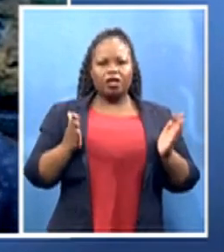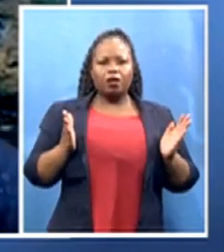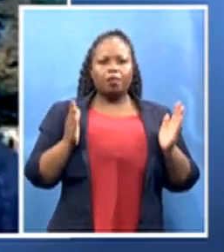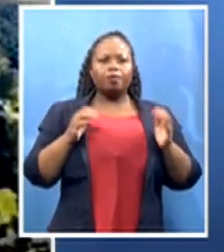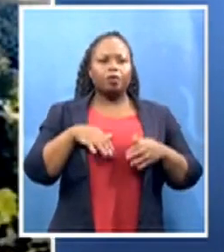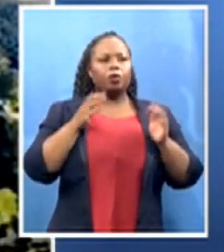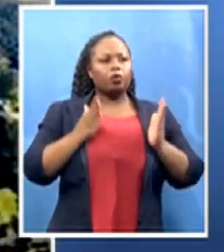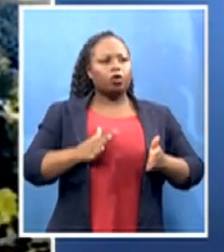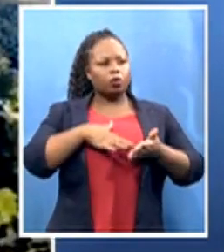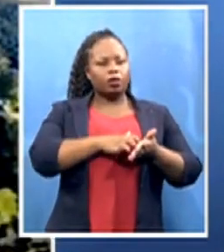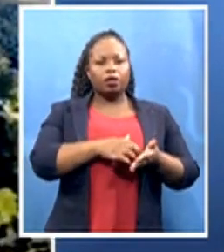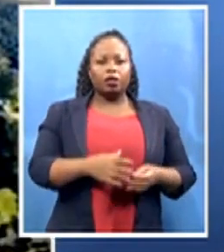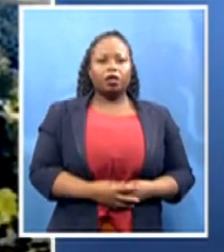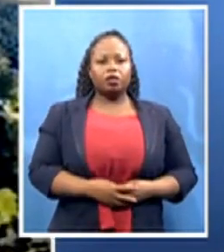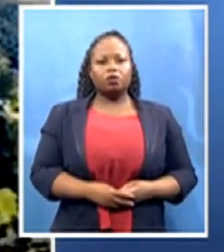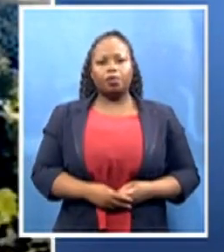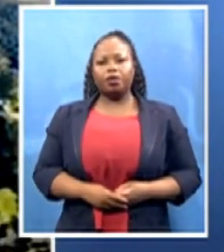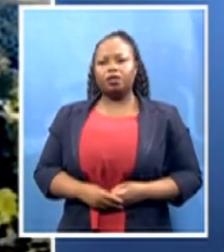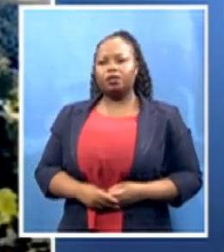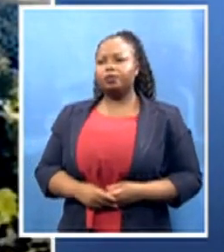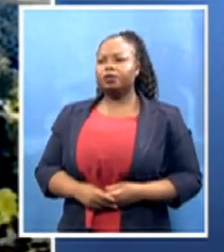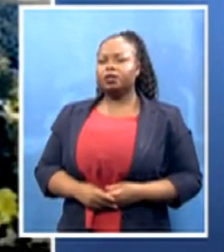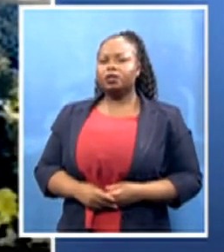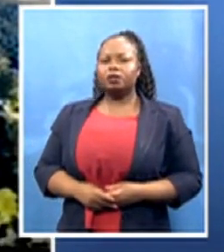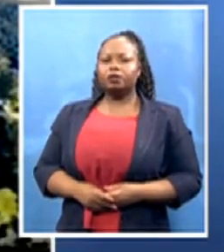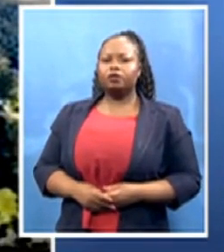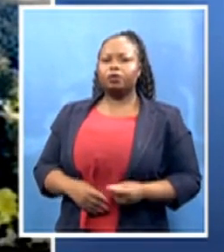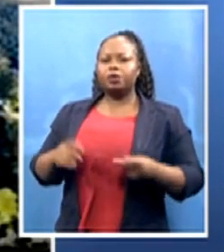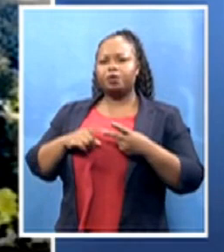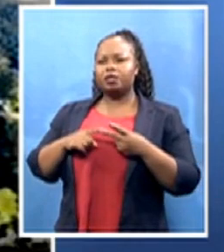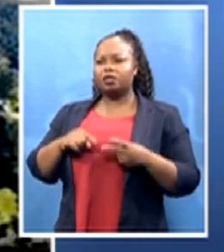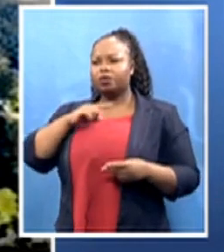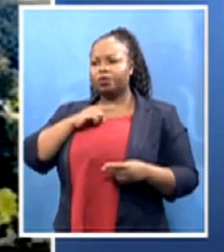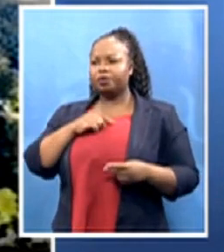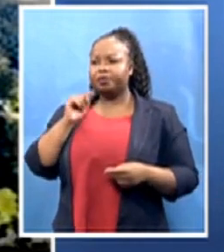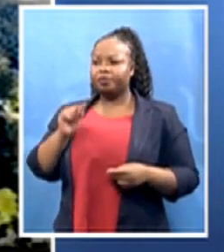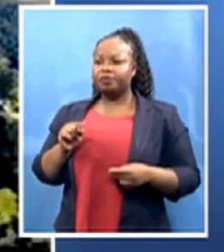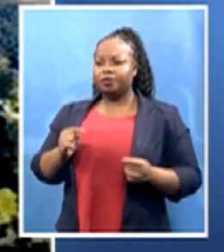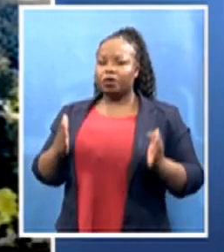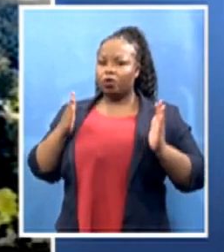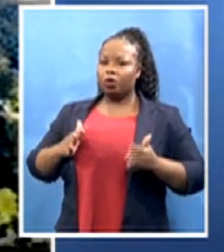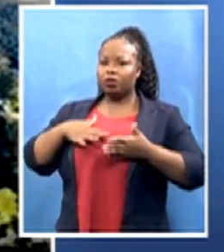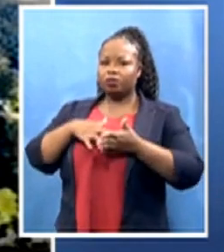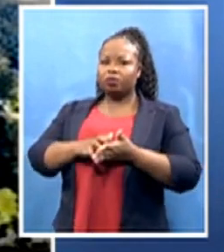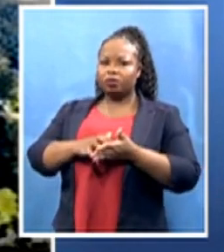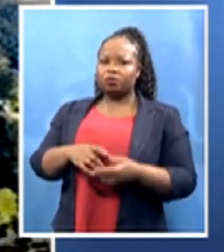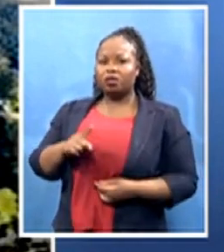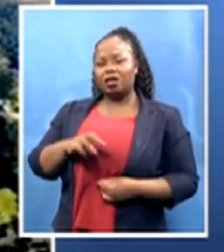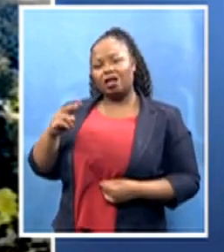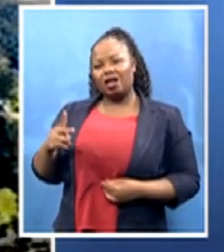So remember that when we're talking about immunocompromise or other contraindications to receiving the vaccination,